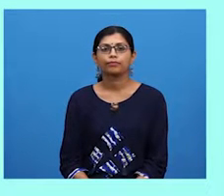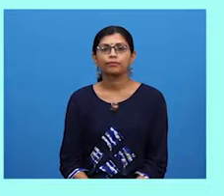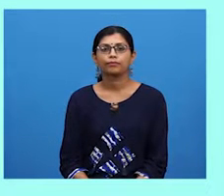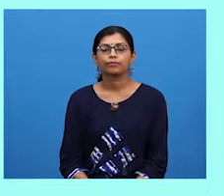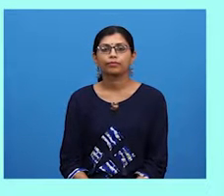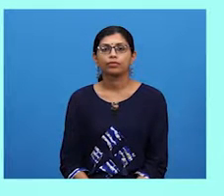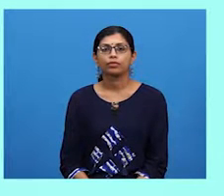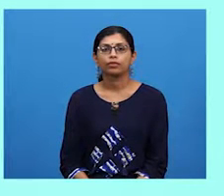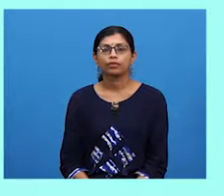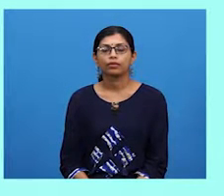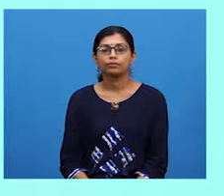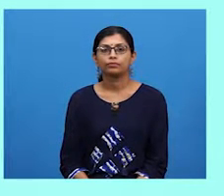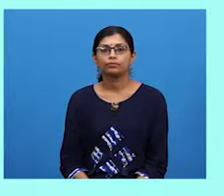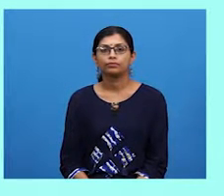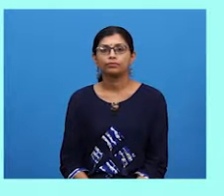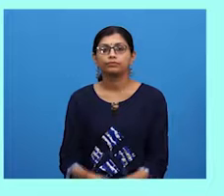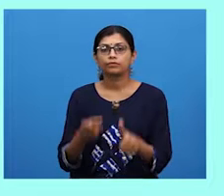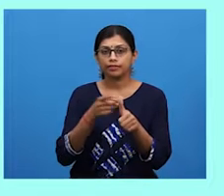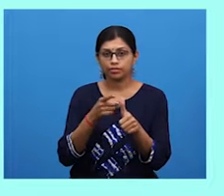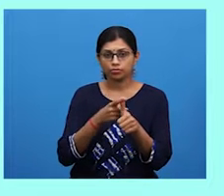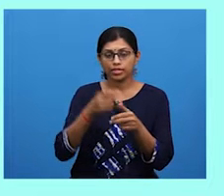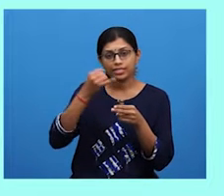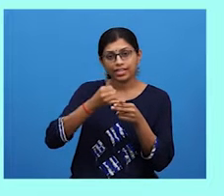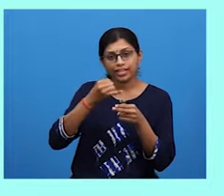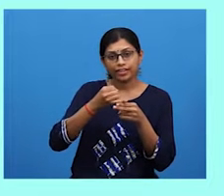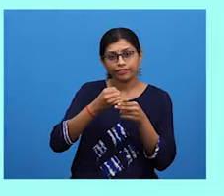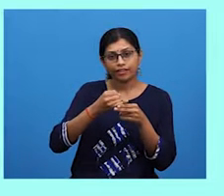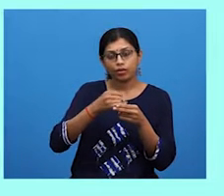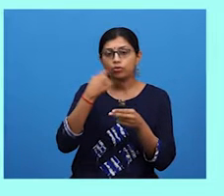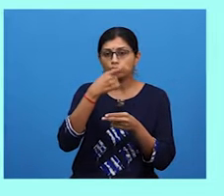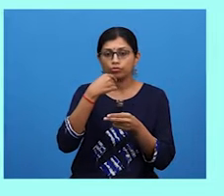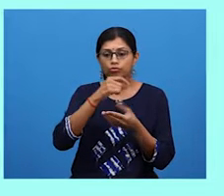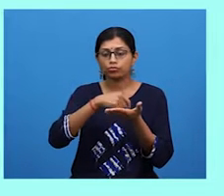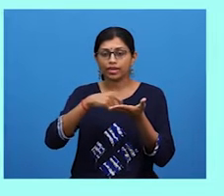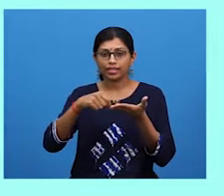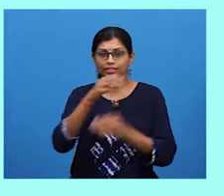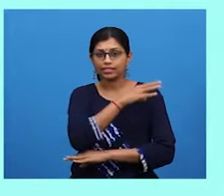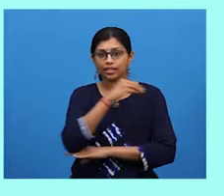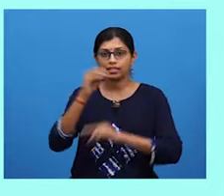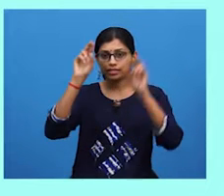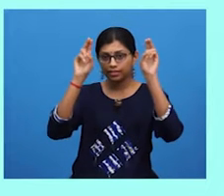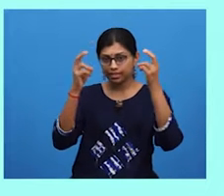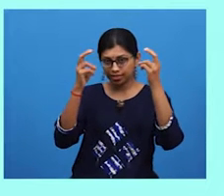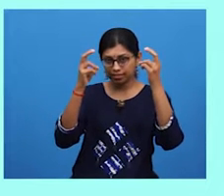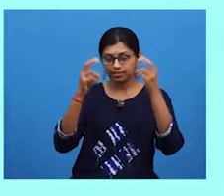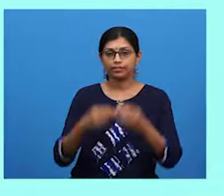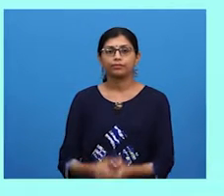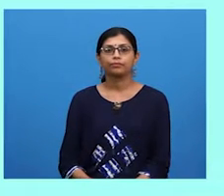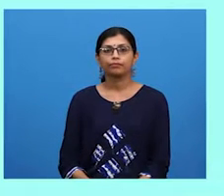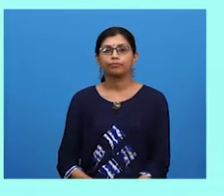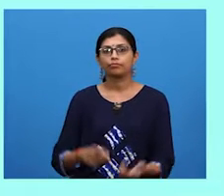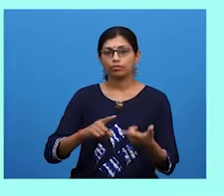1. Identify the author and title of the text. 2.